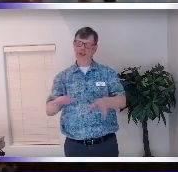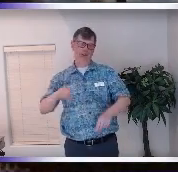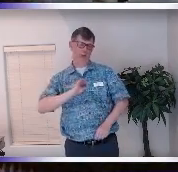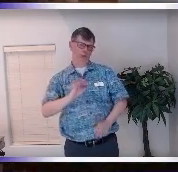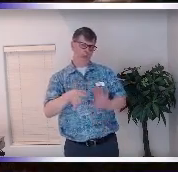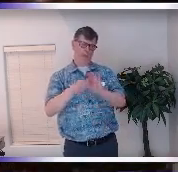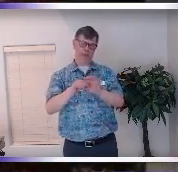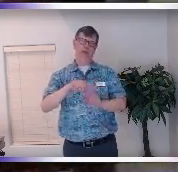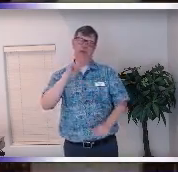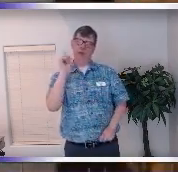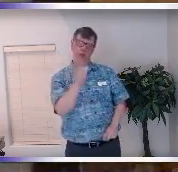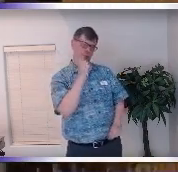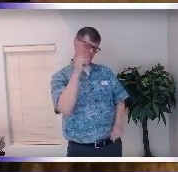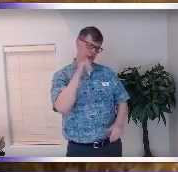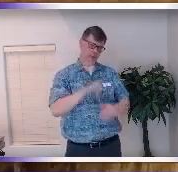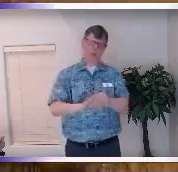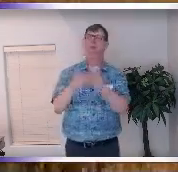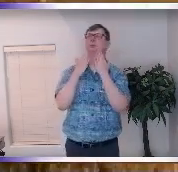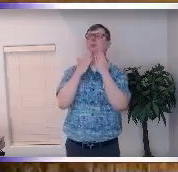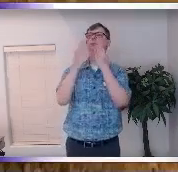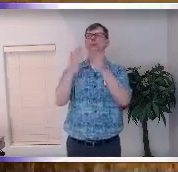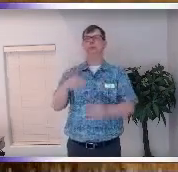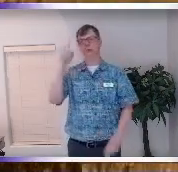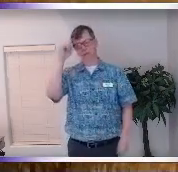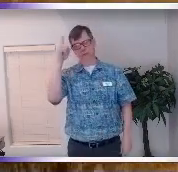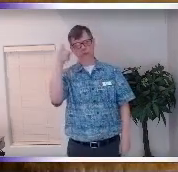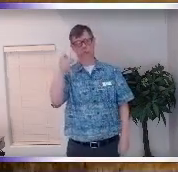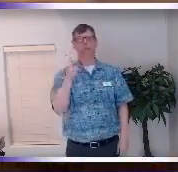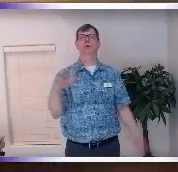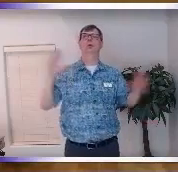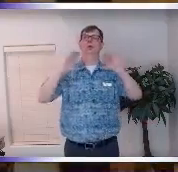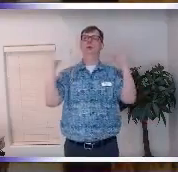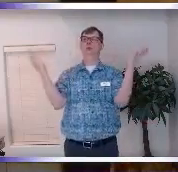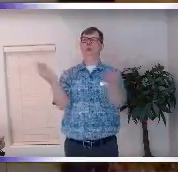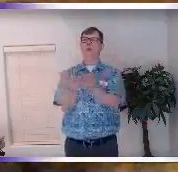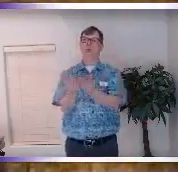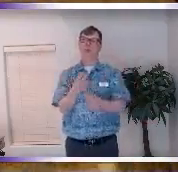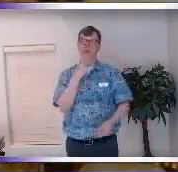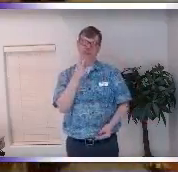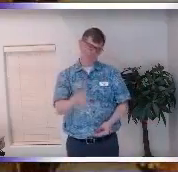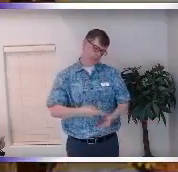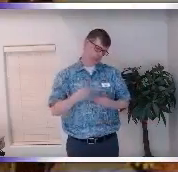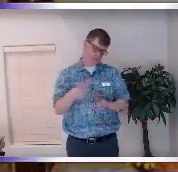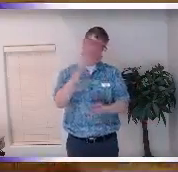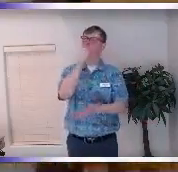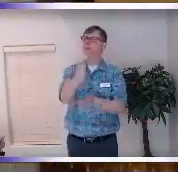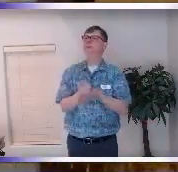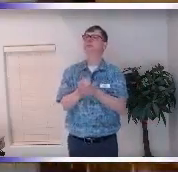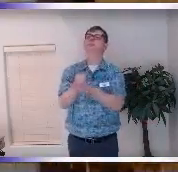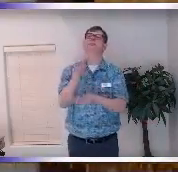I really am deeply grateful for you the community and for all of the volunteers and all of the staff